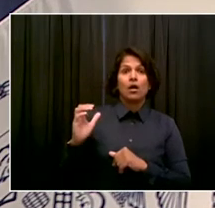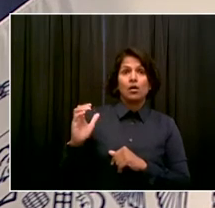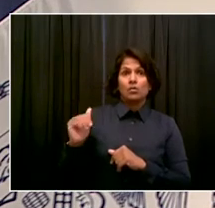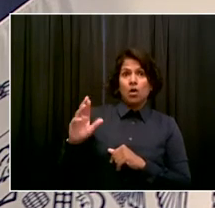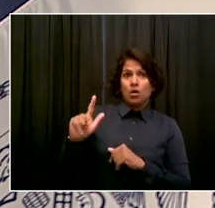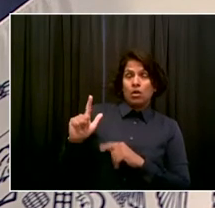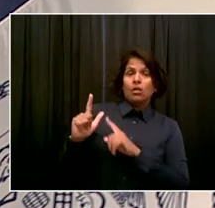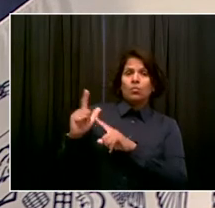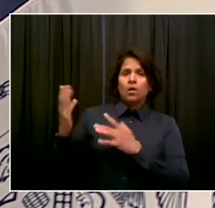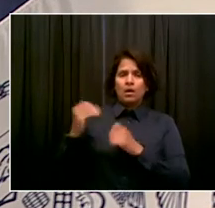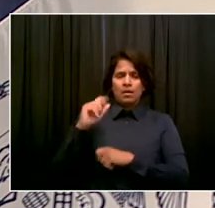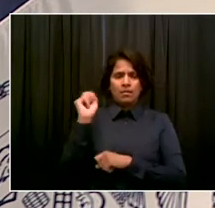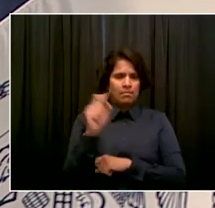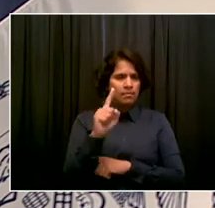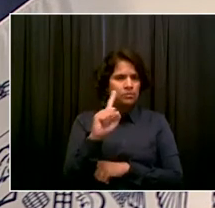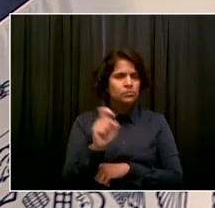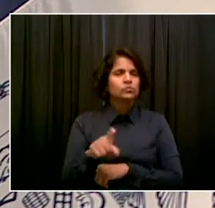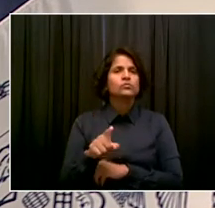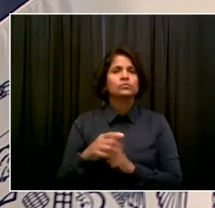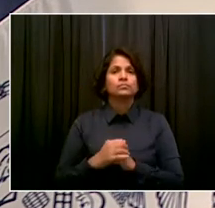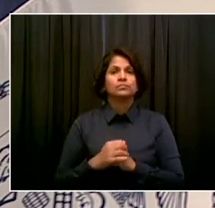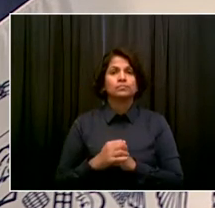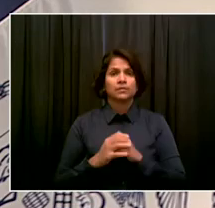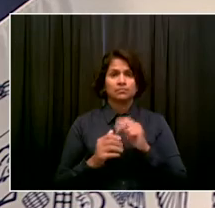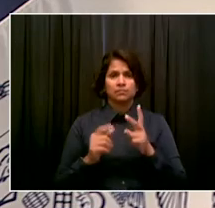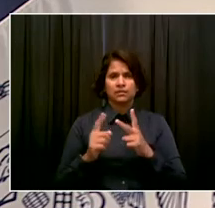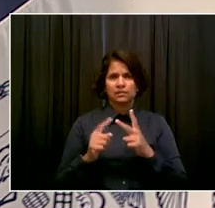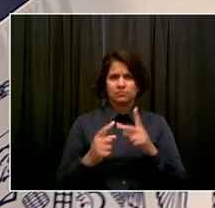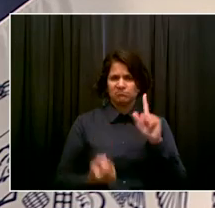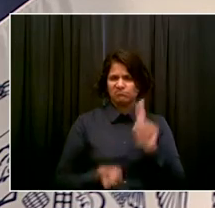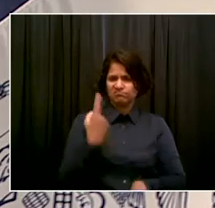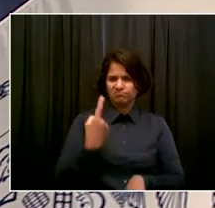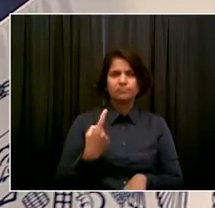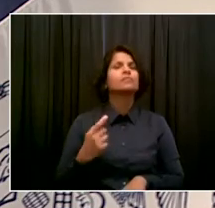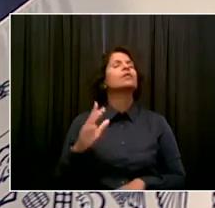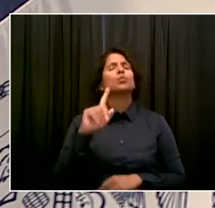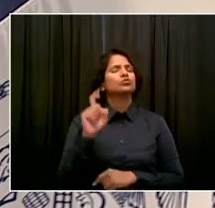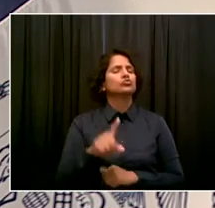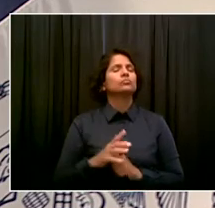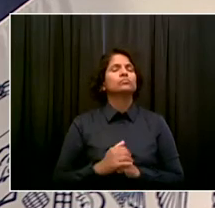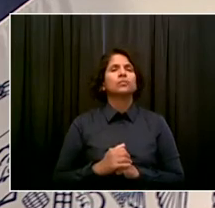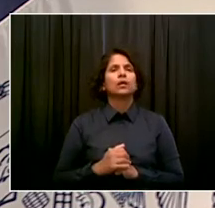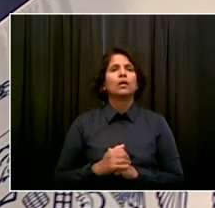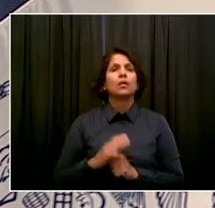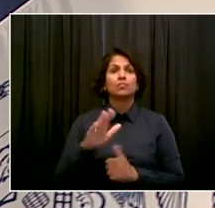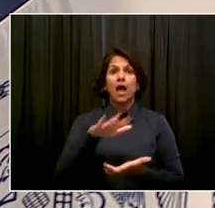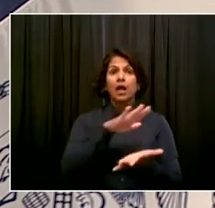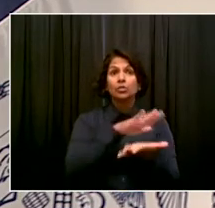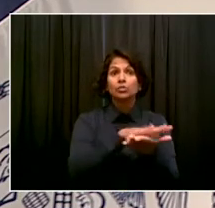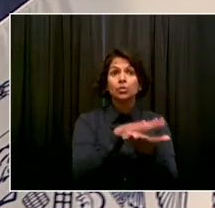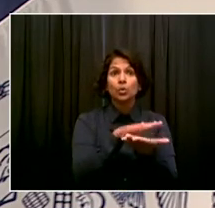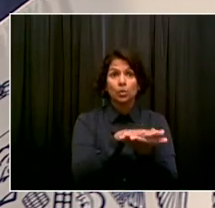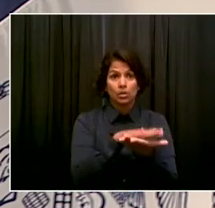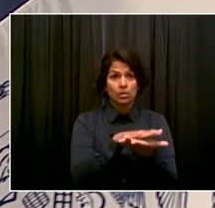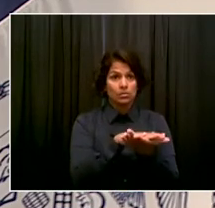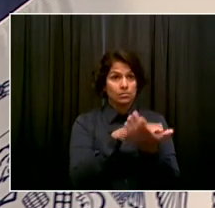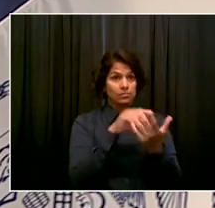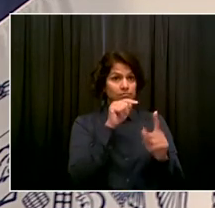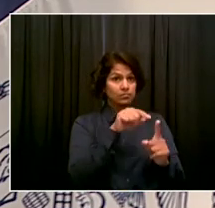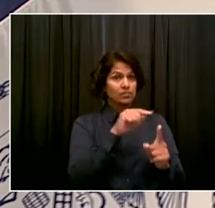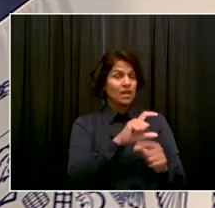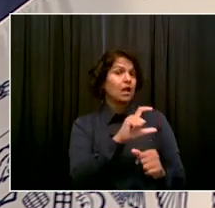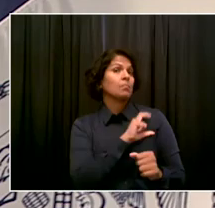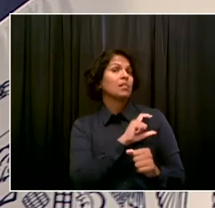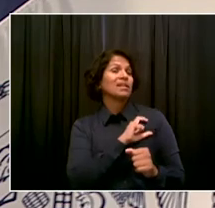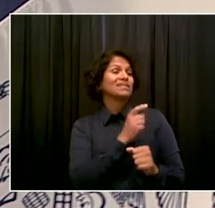What will police, this is off topic, what will policing in schools look like this year as we start transitioning